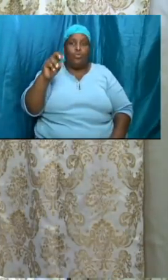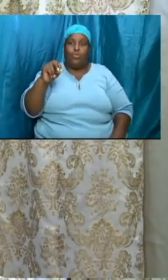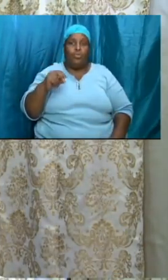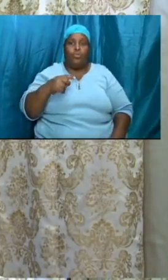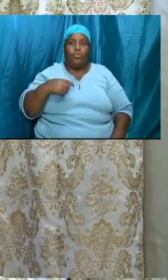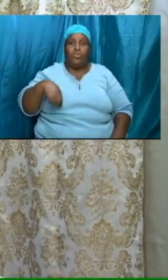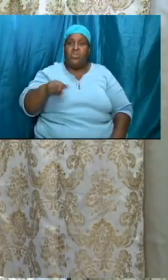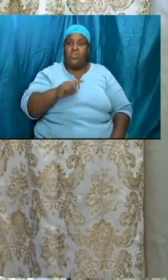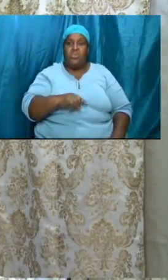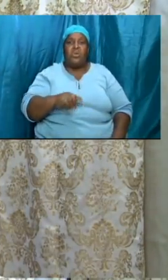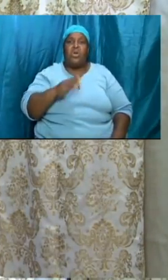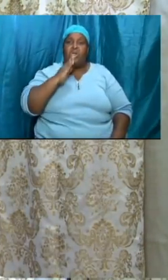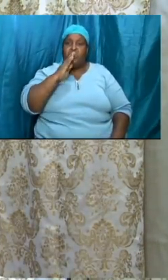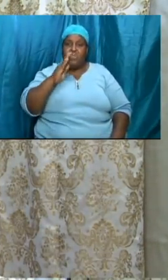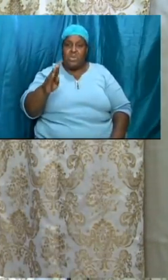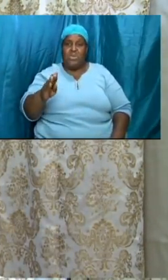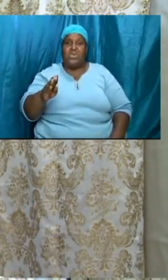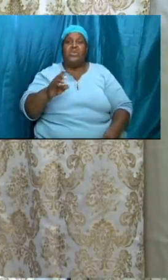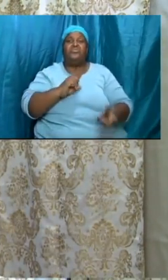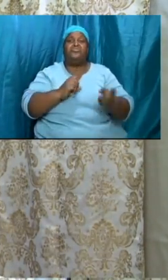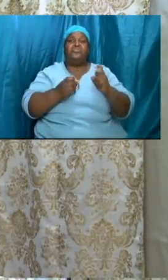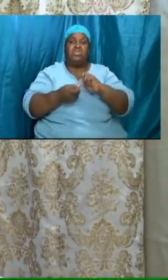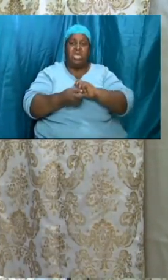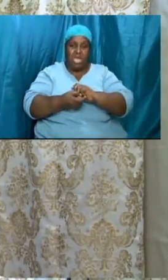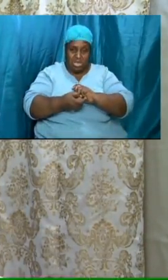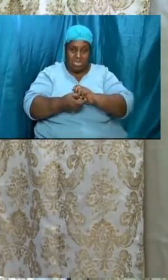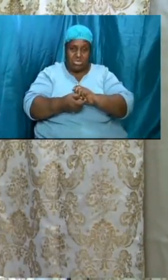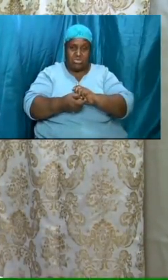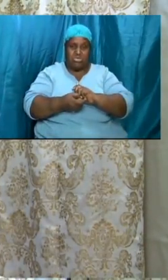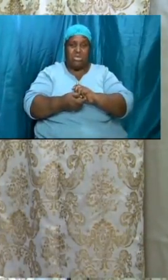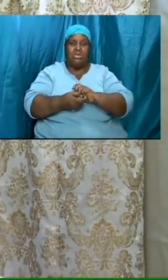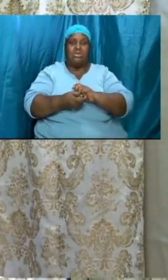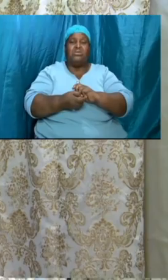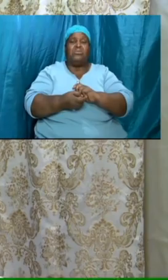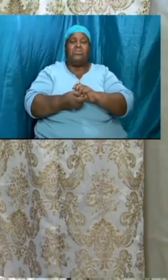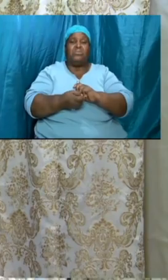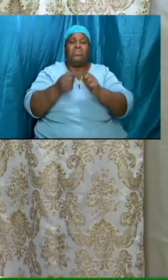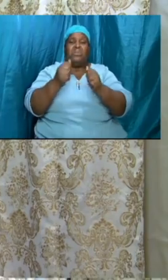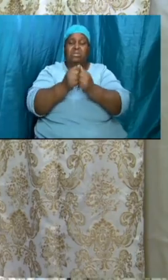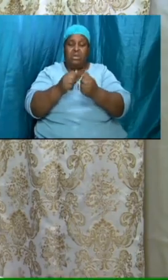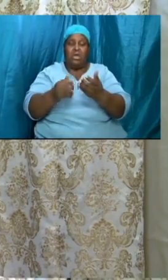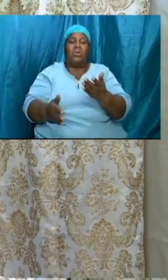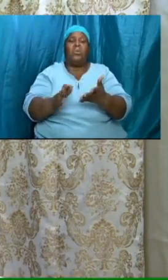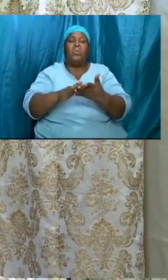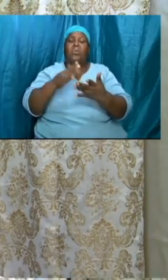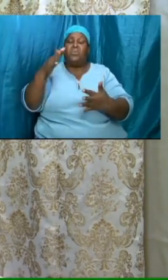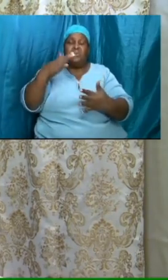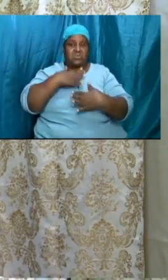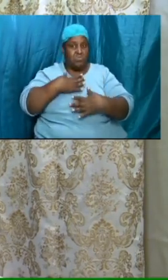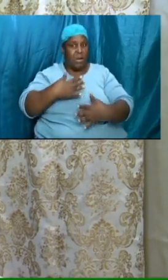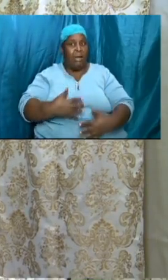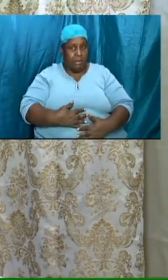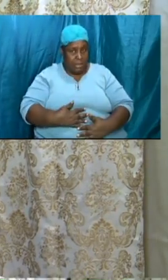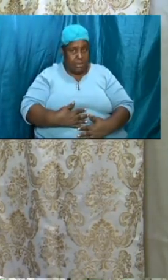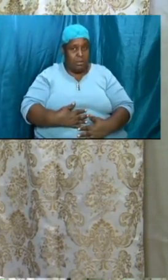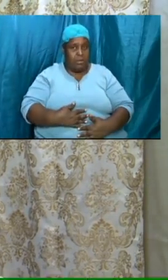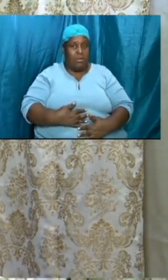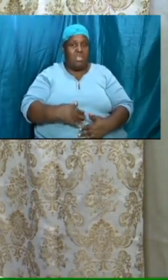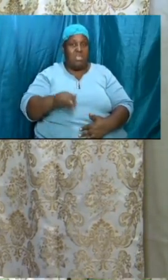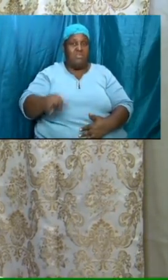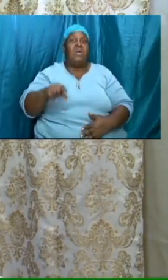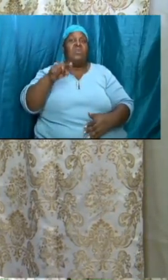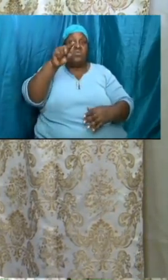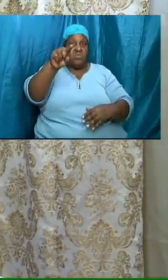and all we are going to be doing is looking at jesus and singing for all eternity no we are